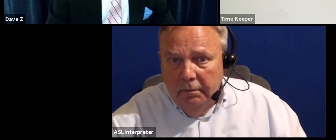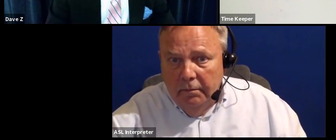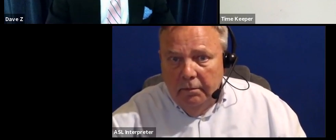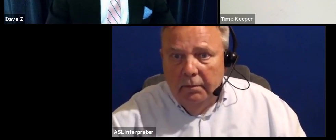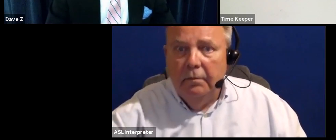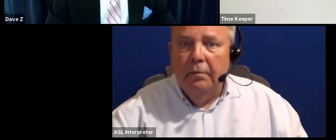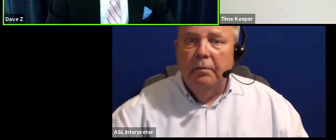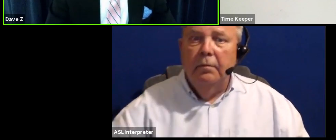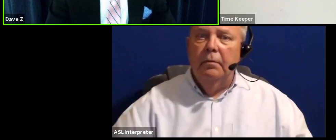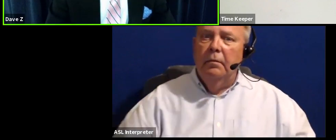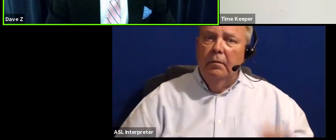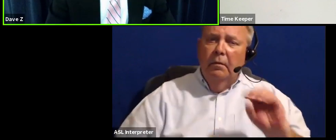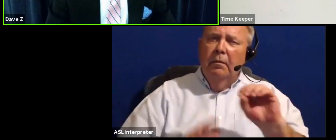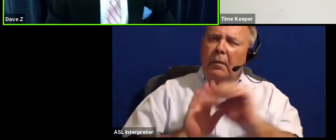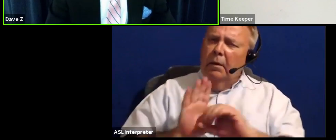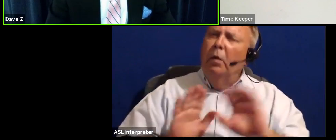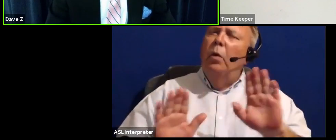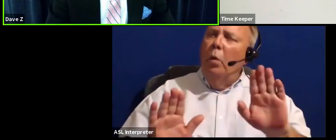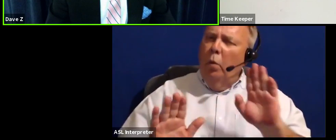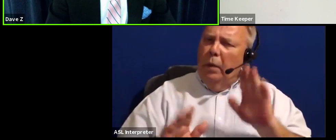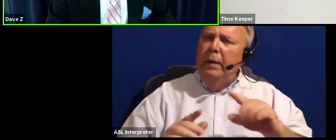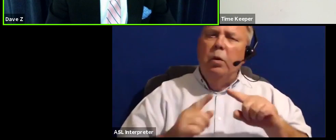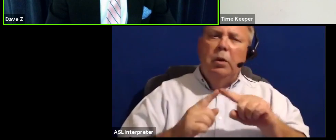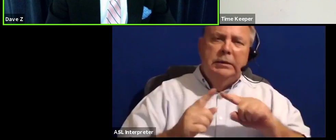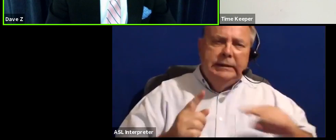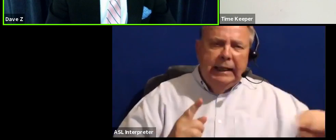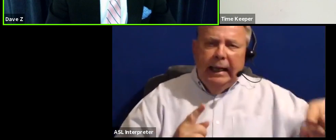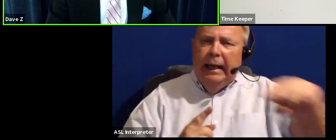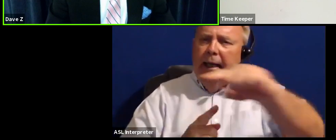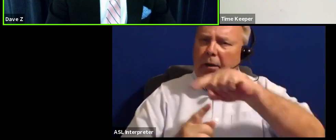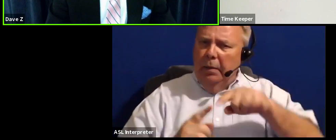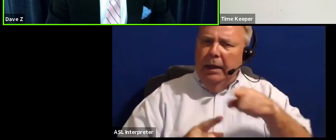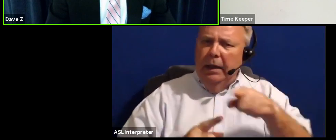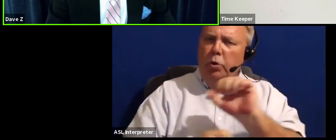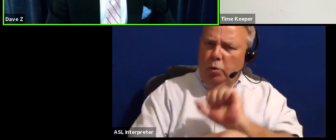Orleans, we're